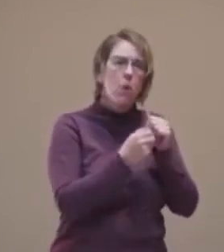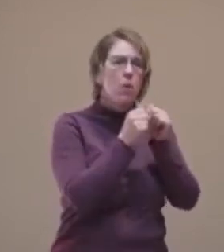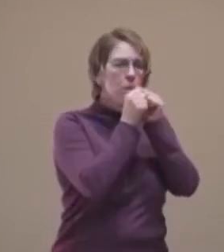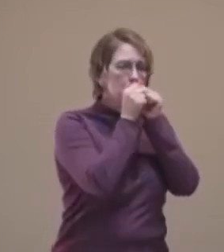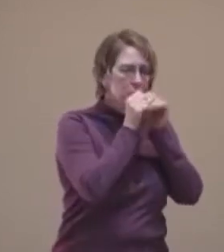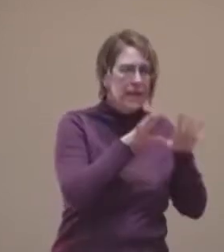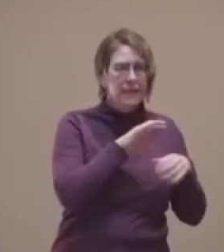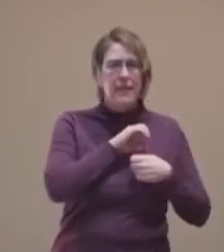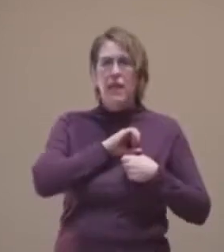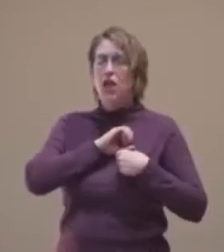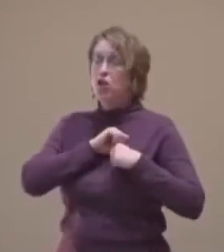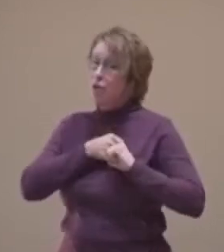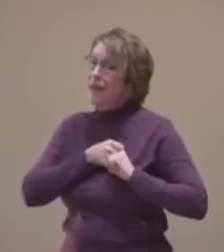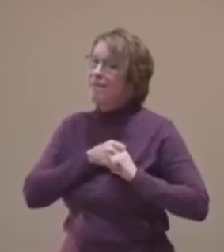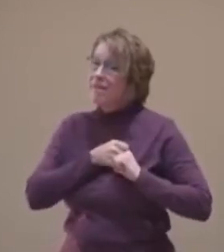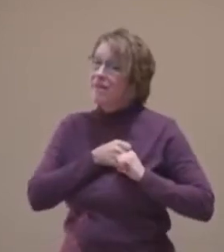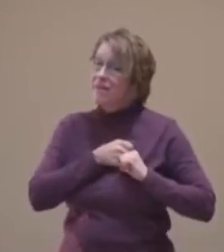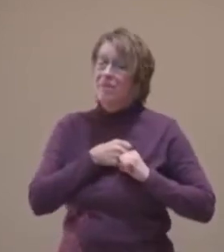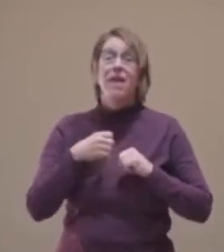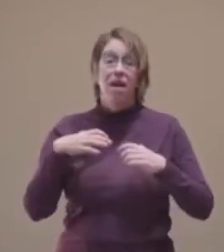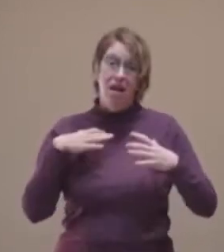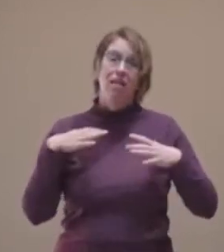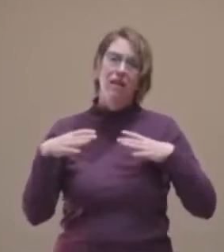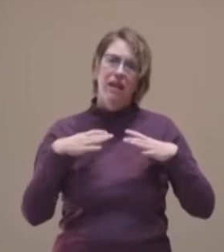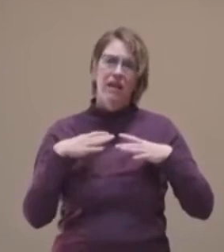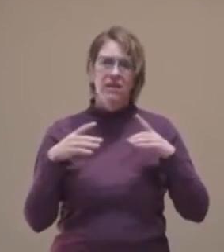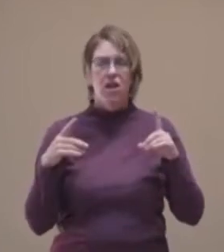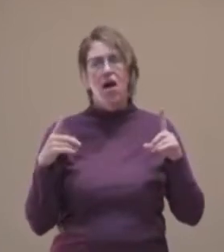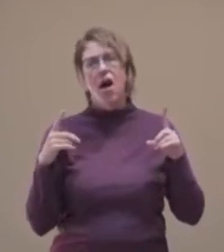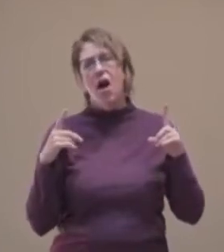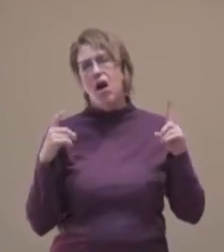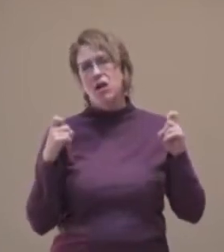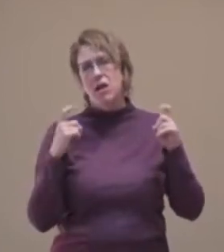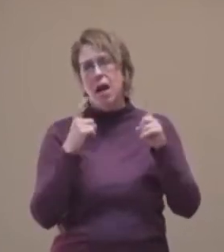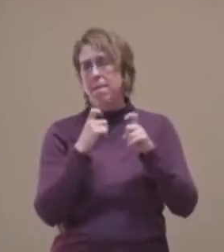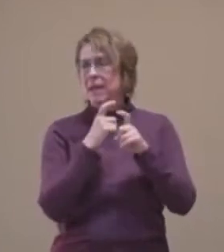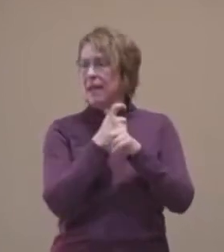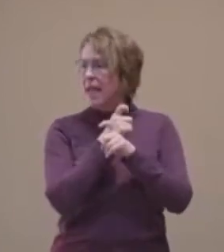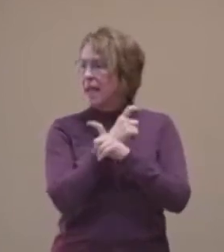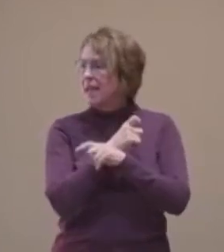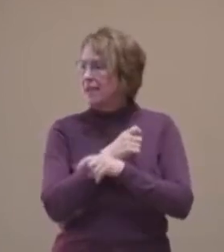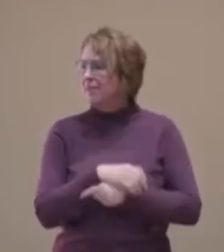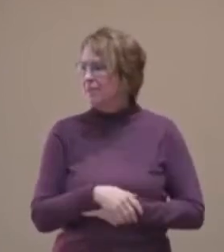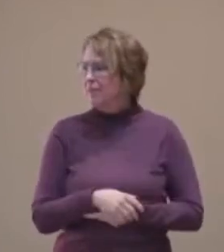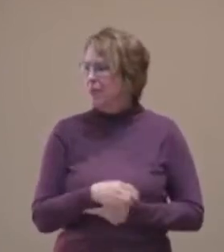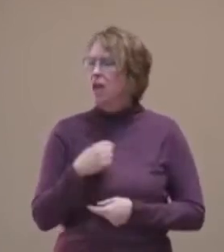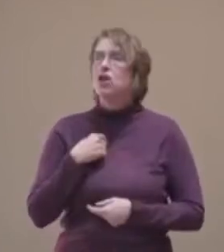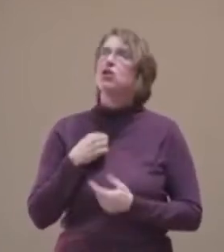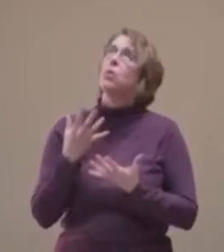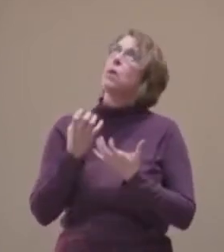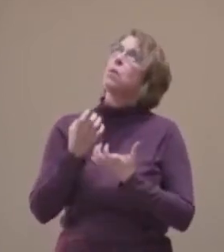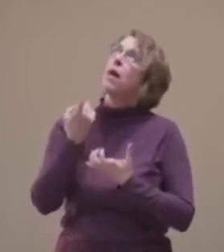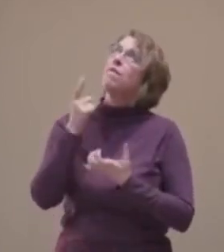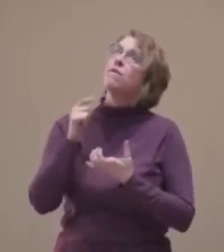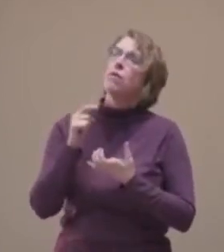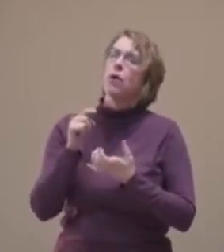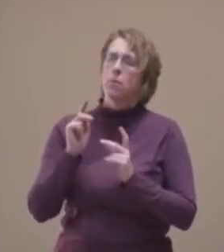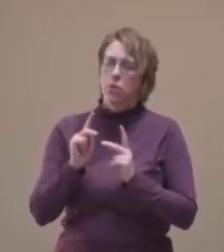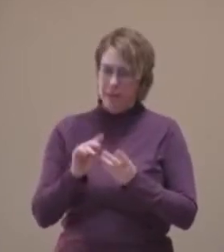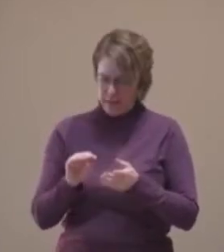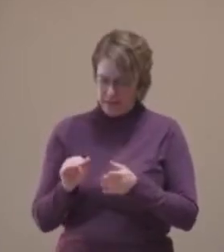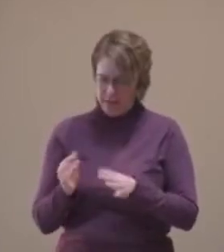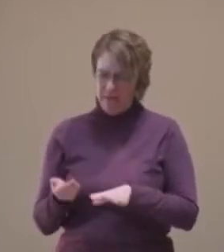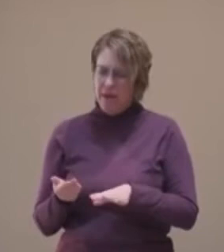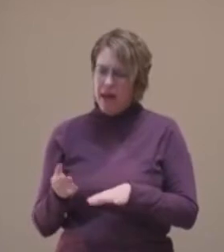The holidays are complicated. And so, of course, we long for all sorts of things. We long for our loved ones who have